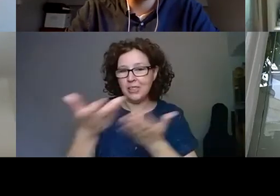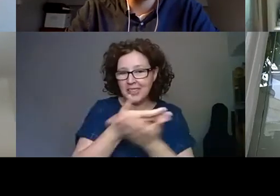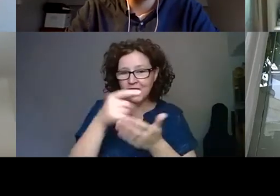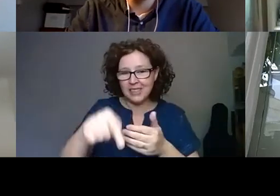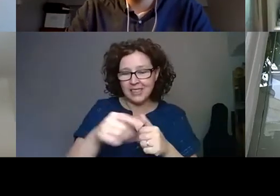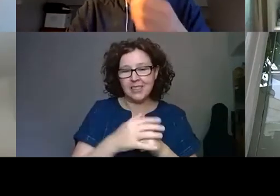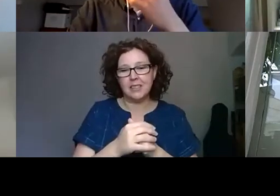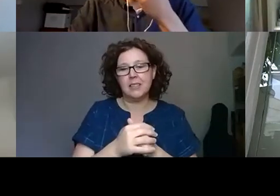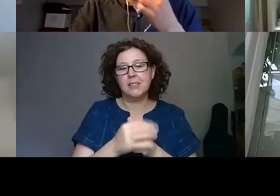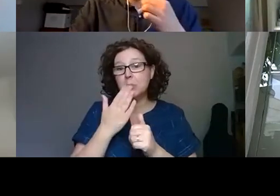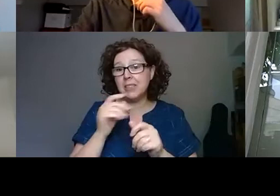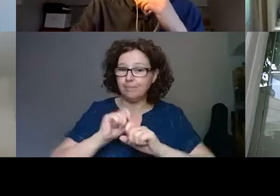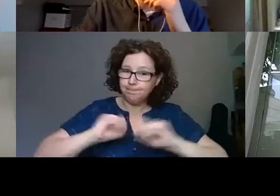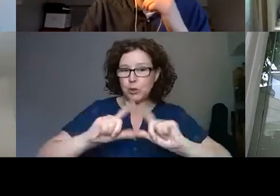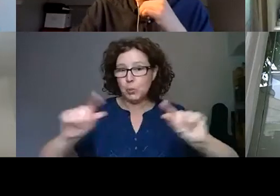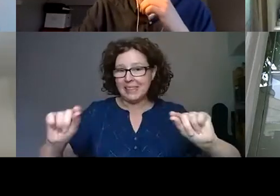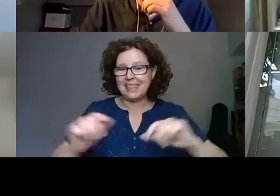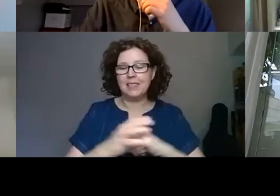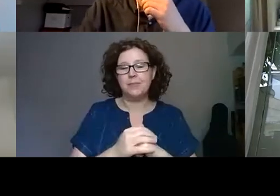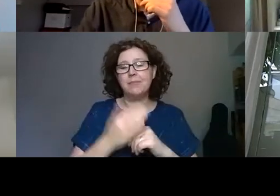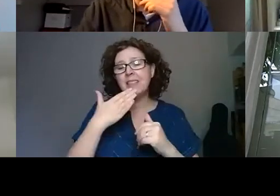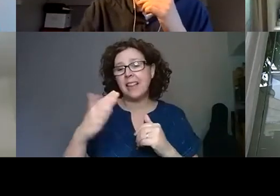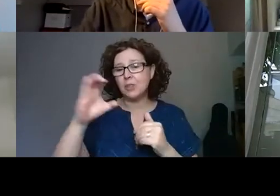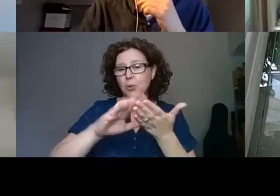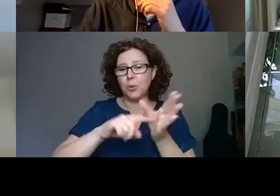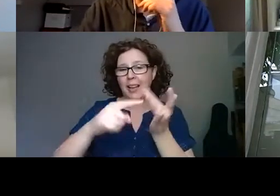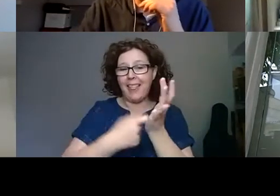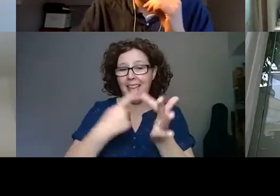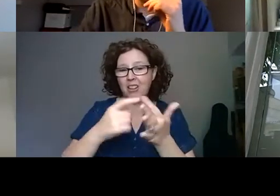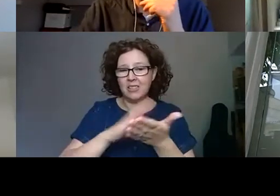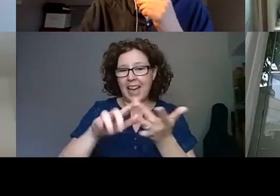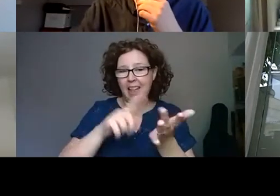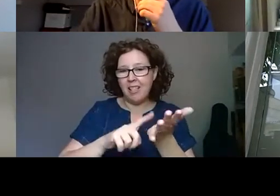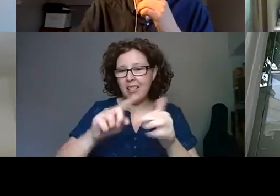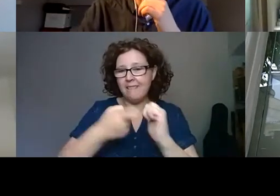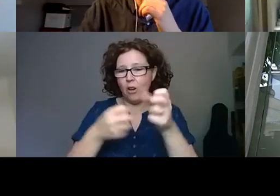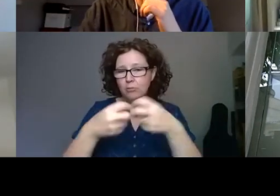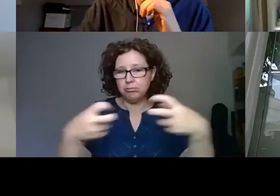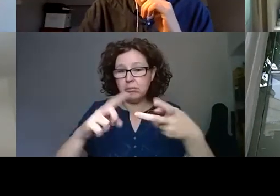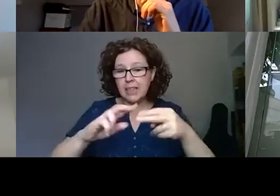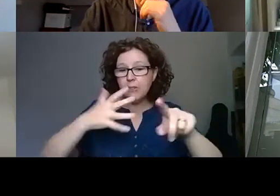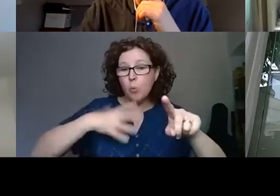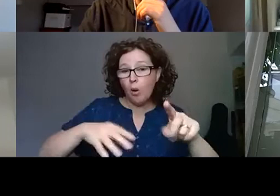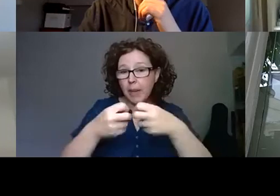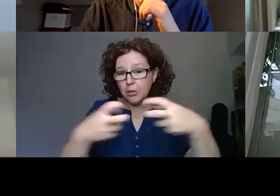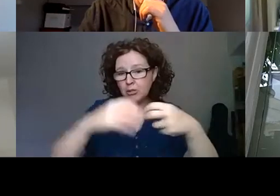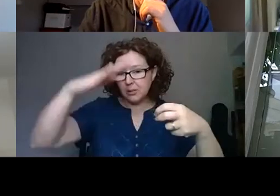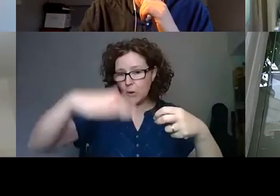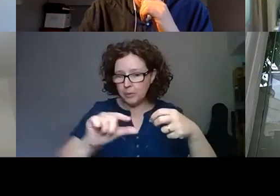providing closed captioning this morning. To access closed captioning, click Show Subtitles on the bottom of the menu bar.